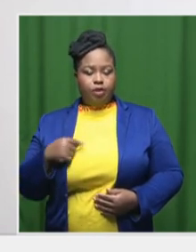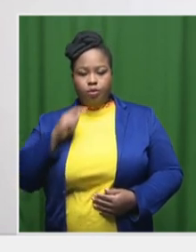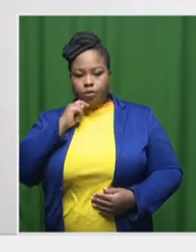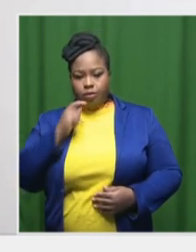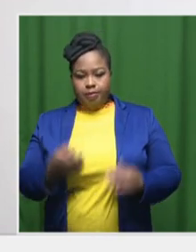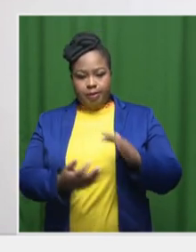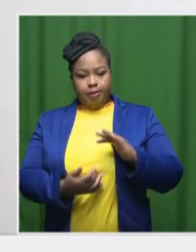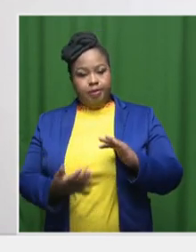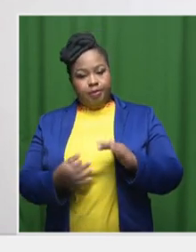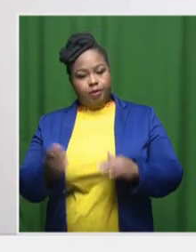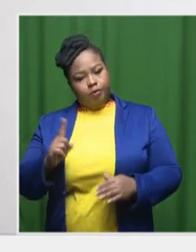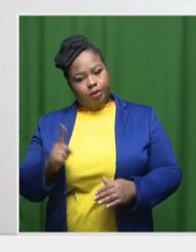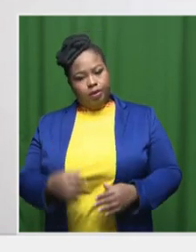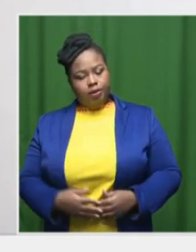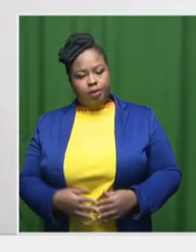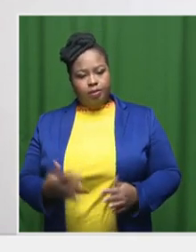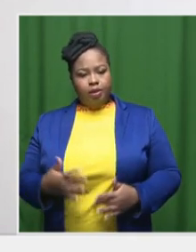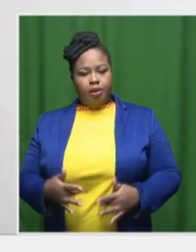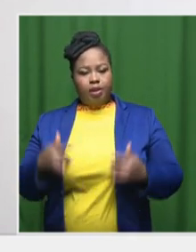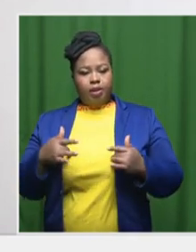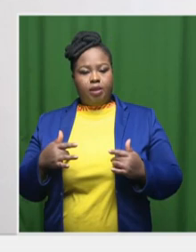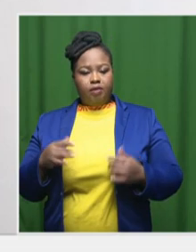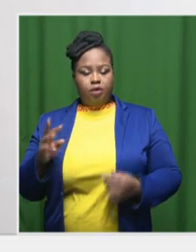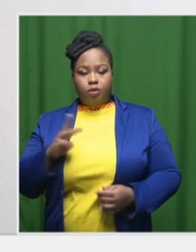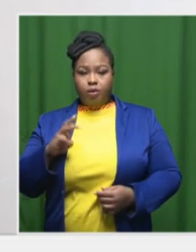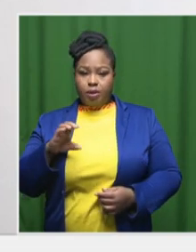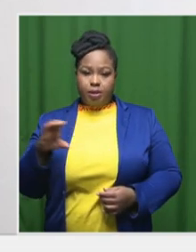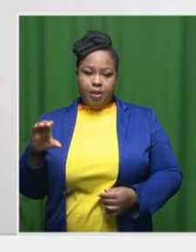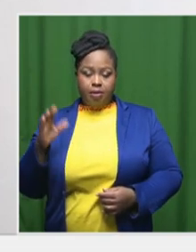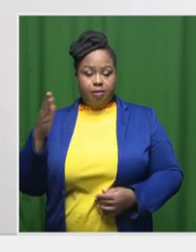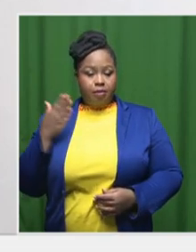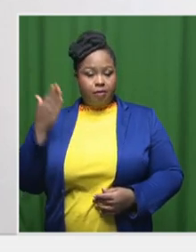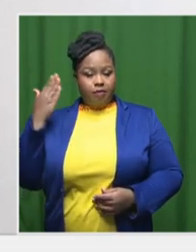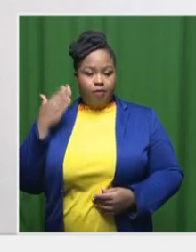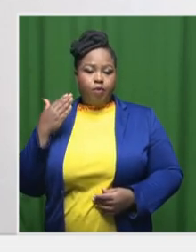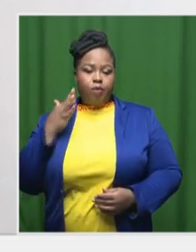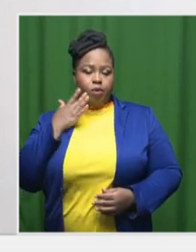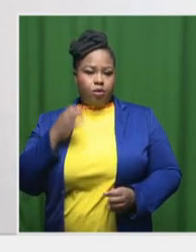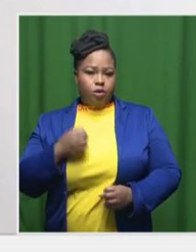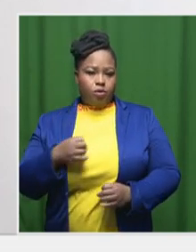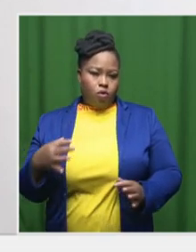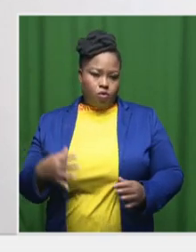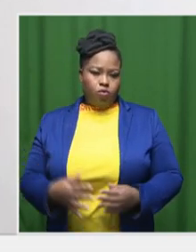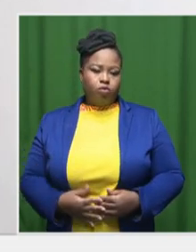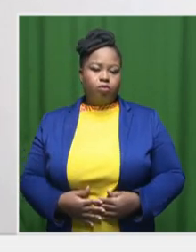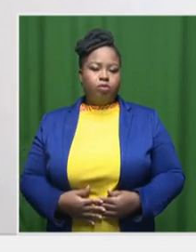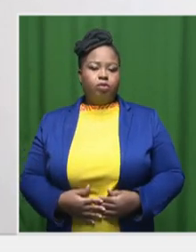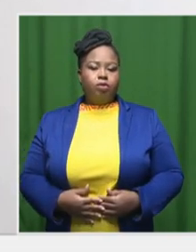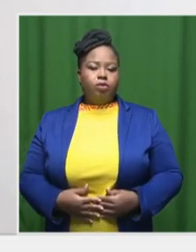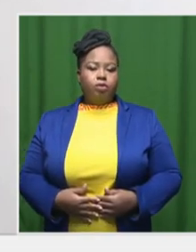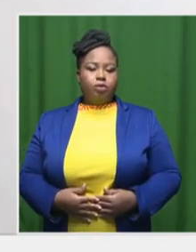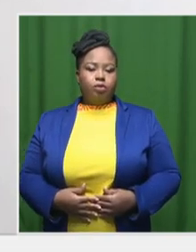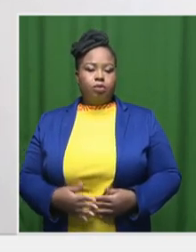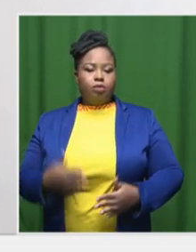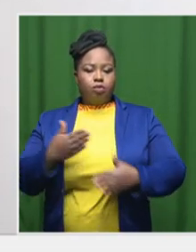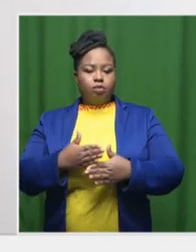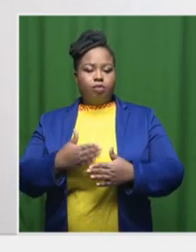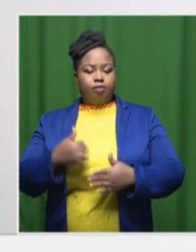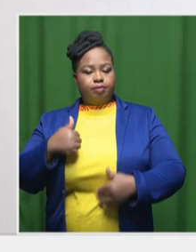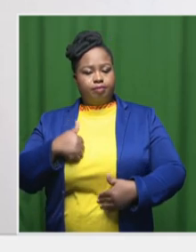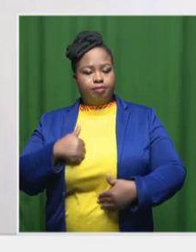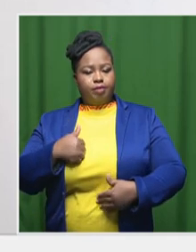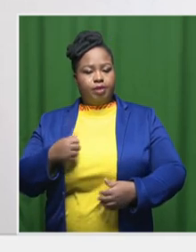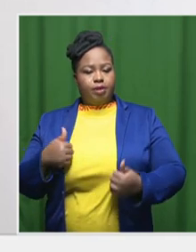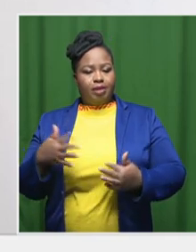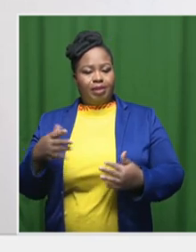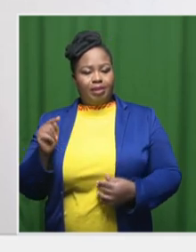inspired was me living in Western Cape in the beginning. That's where my career in the film industry